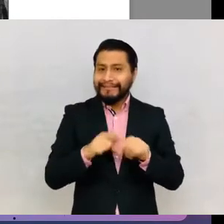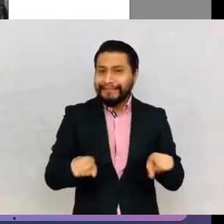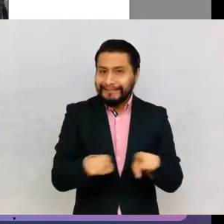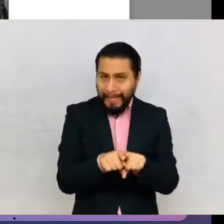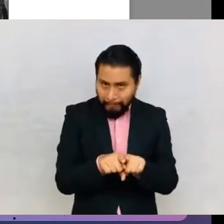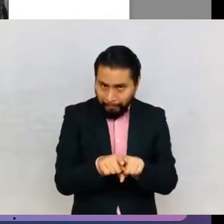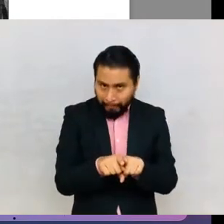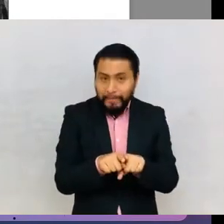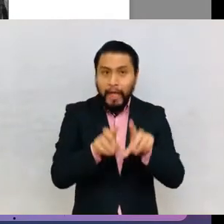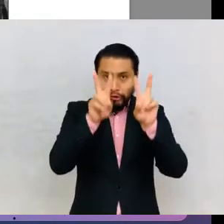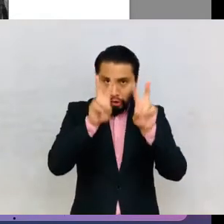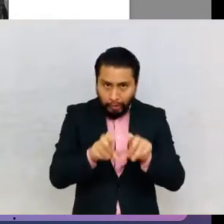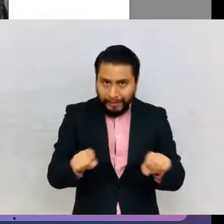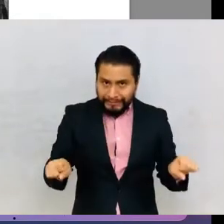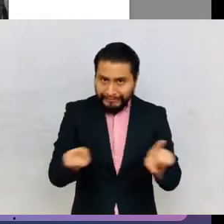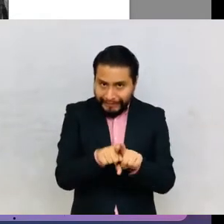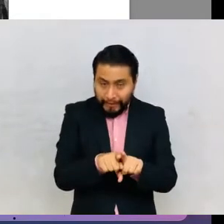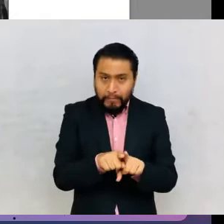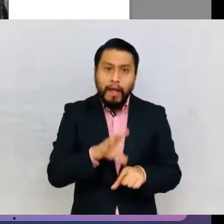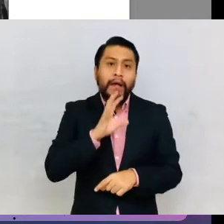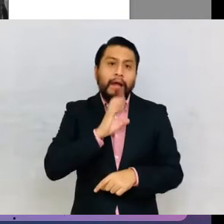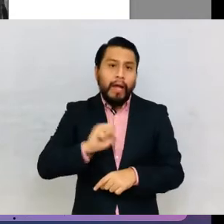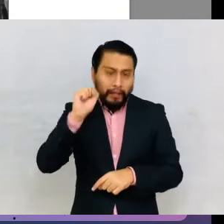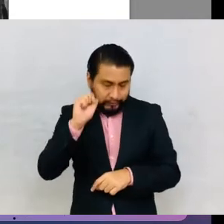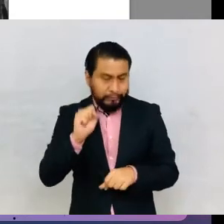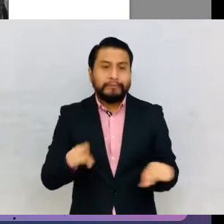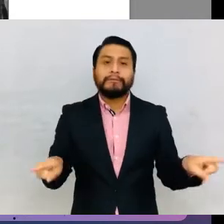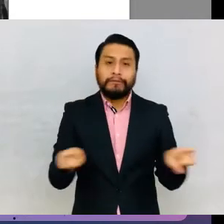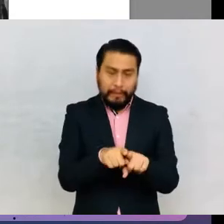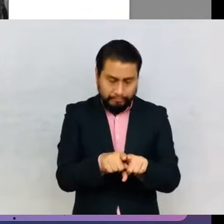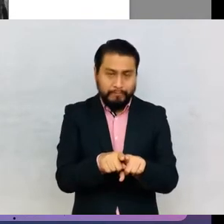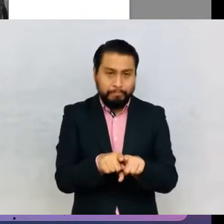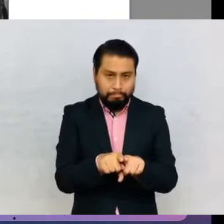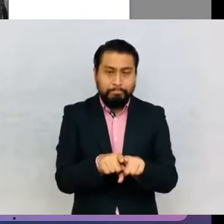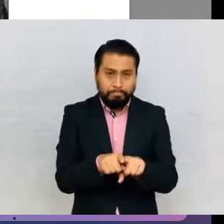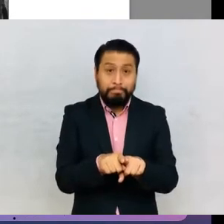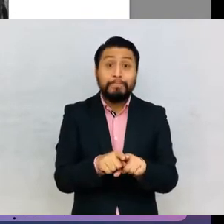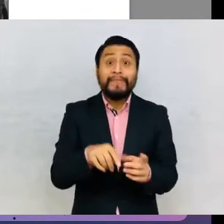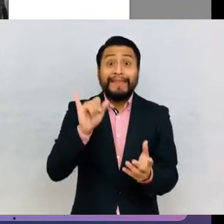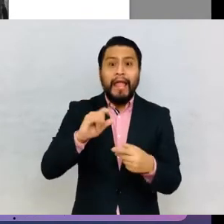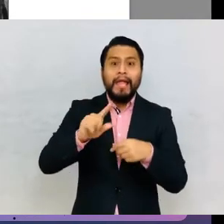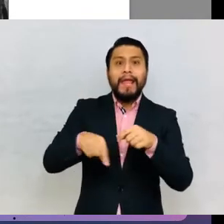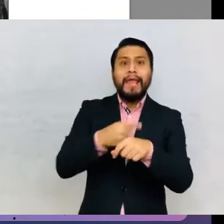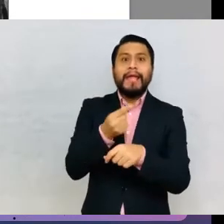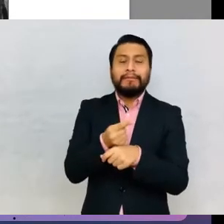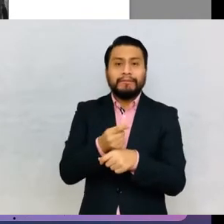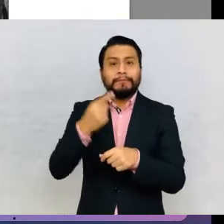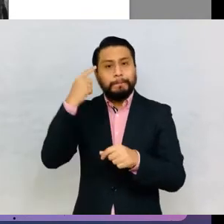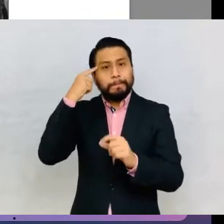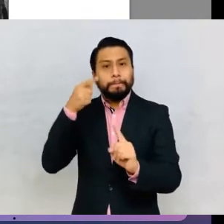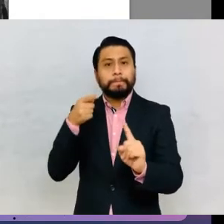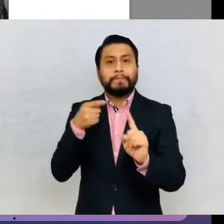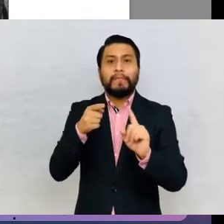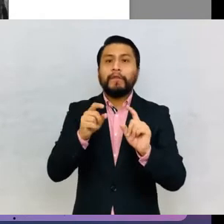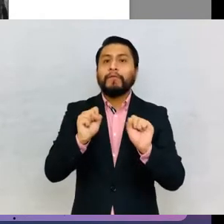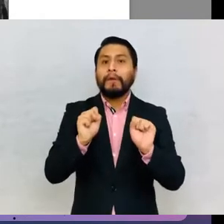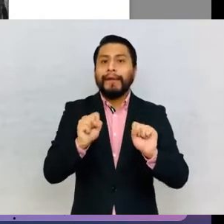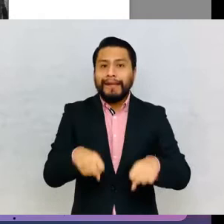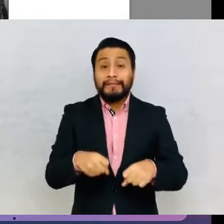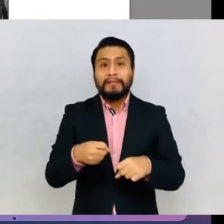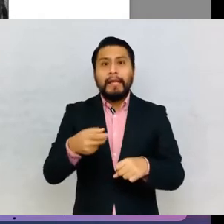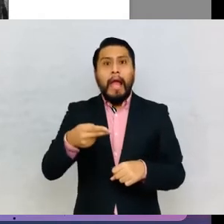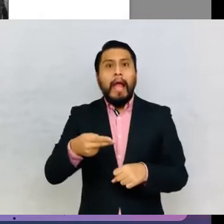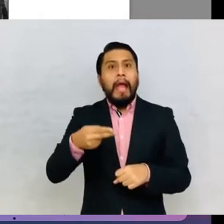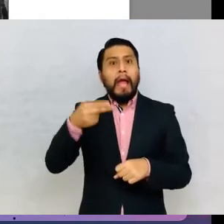and ideally at the same age. Thus, hierarchy by grade was produced that sought to achieve the highest